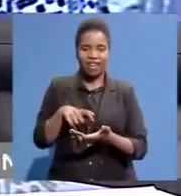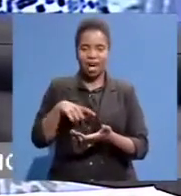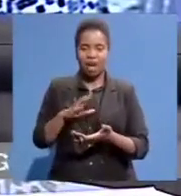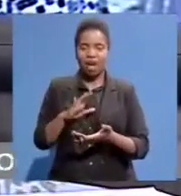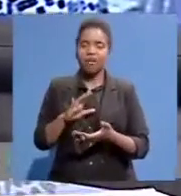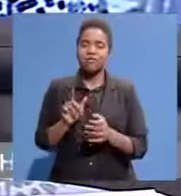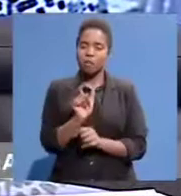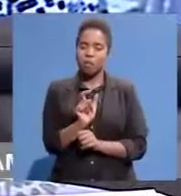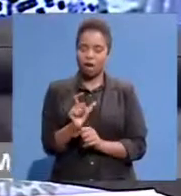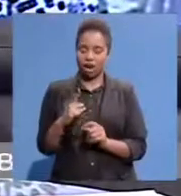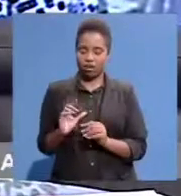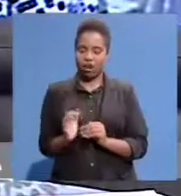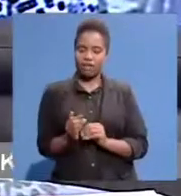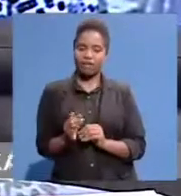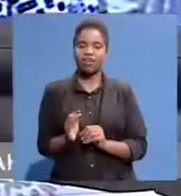You know